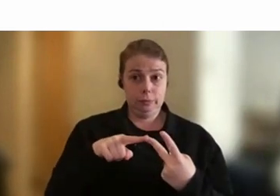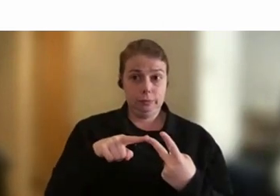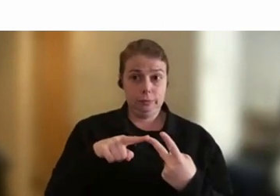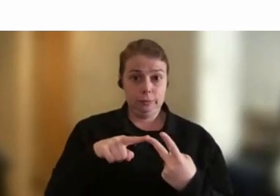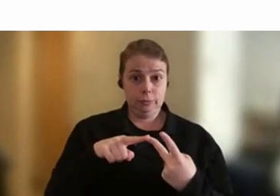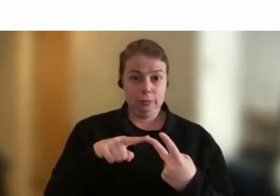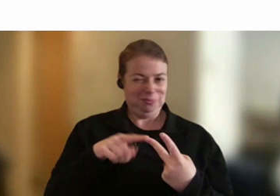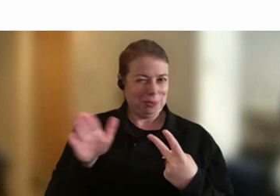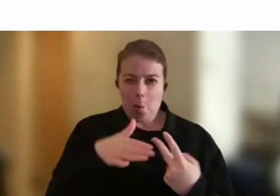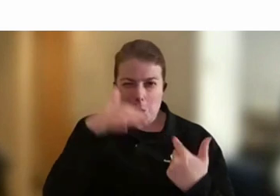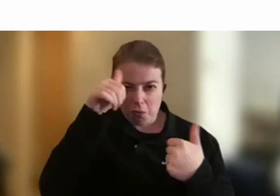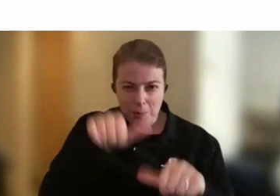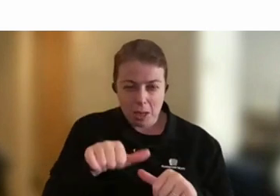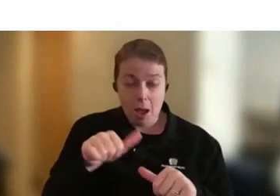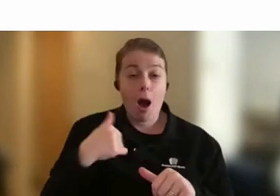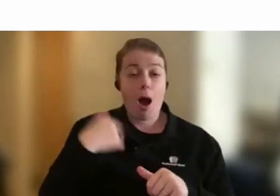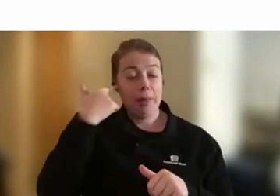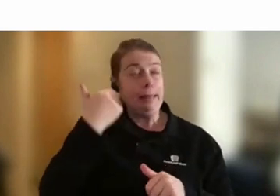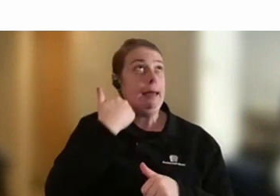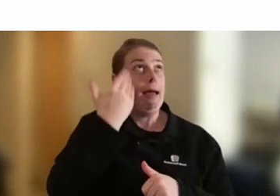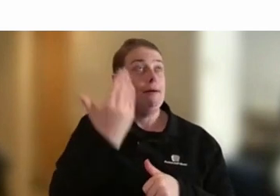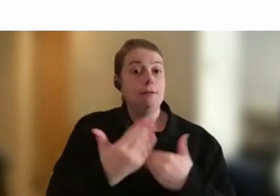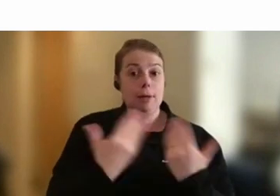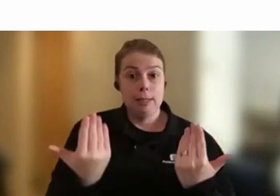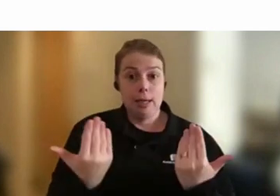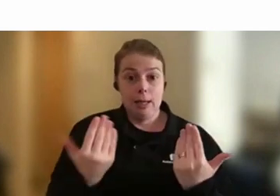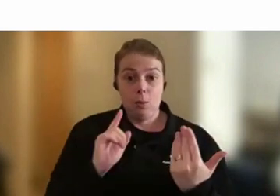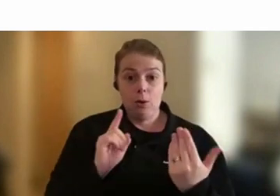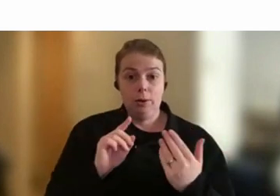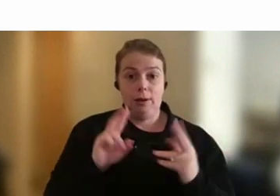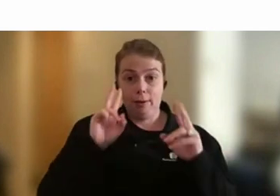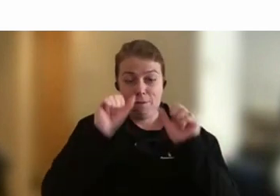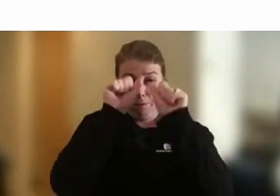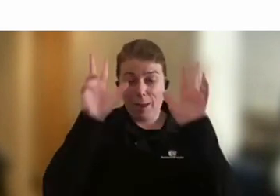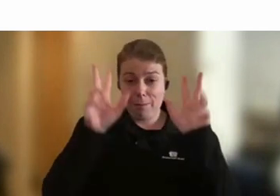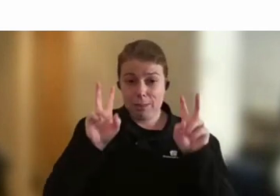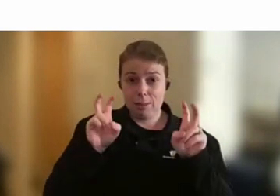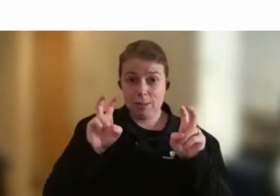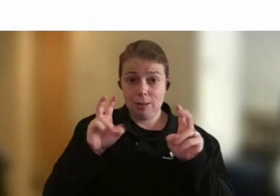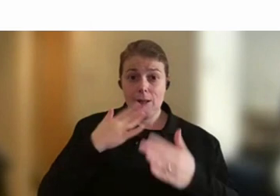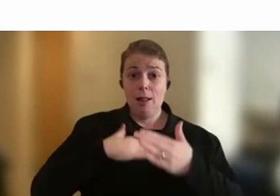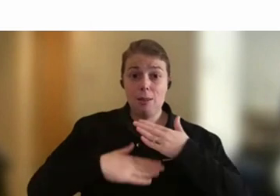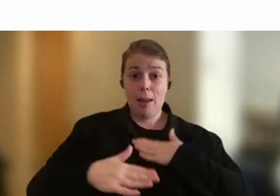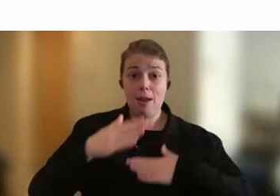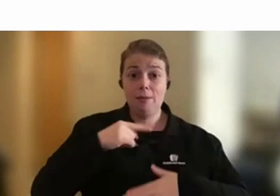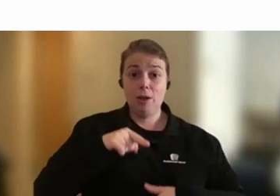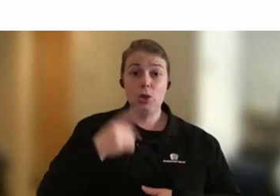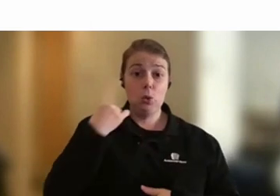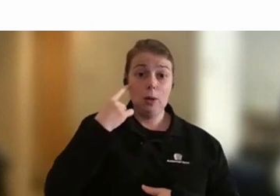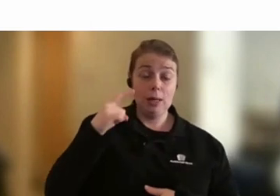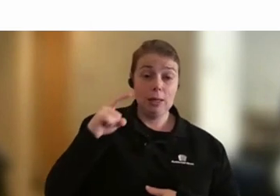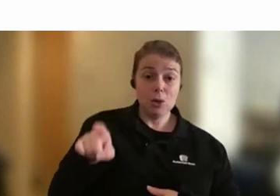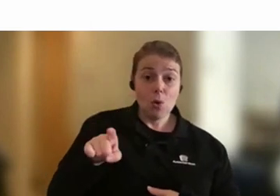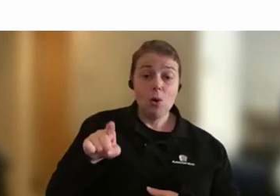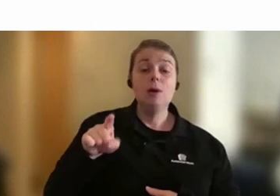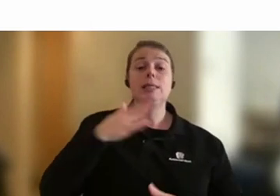familiar with that I think about every day is the famous quotation of the behaviour you walk past is the behaviour you accept. And I'm